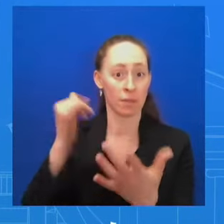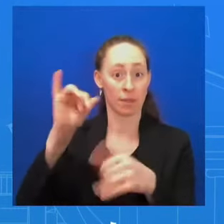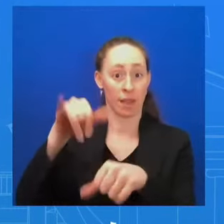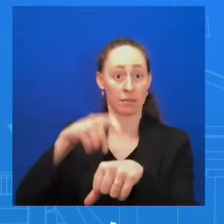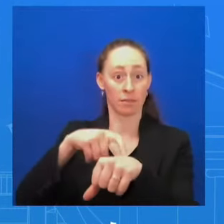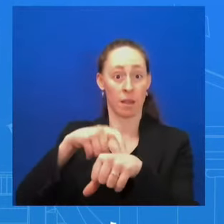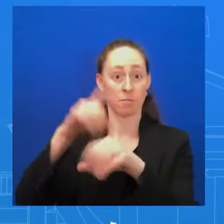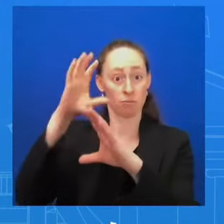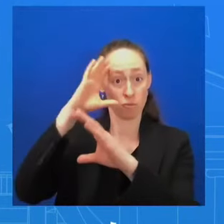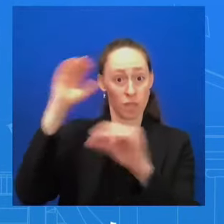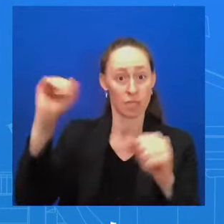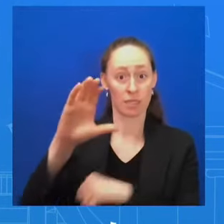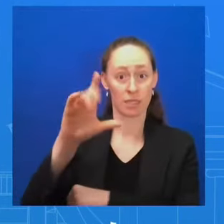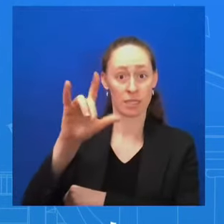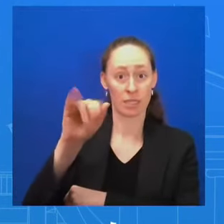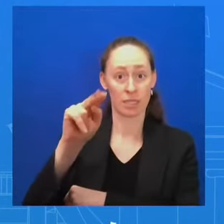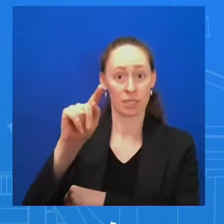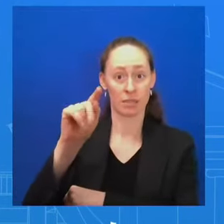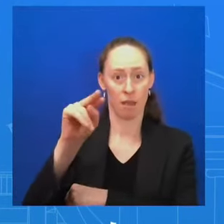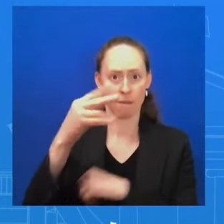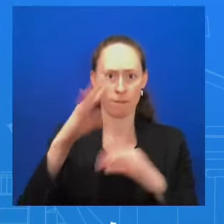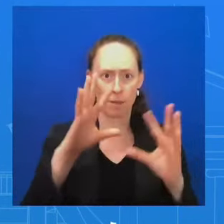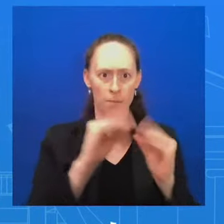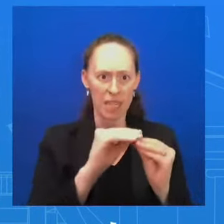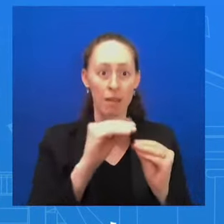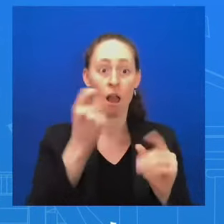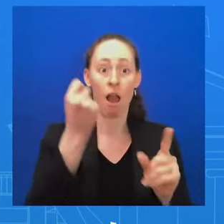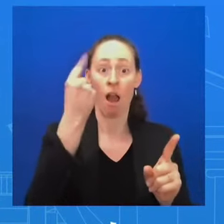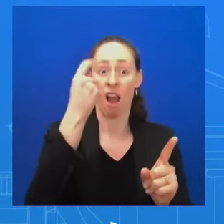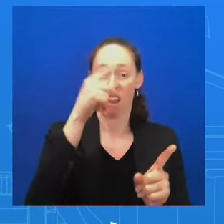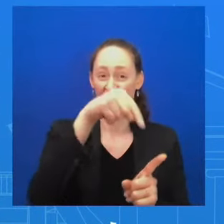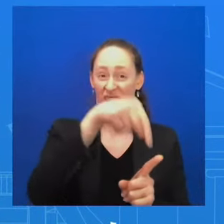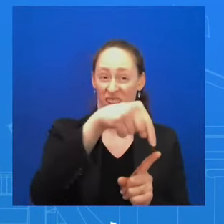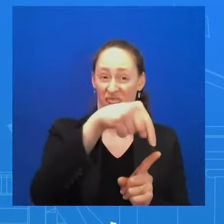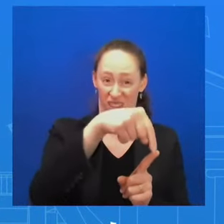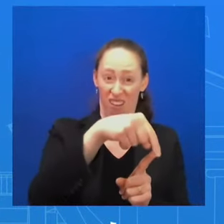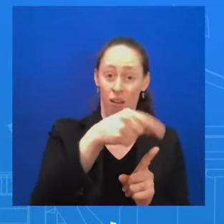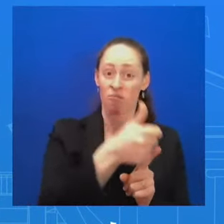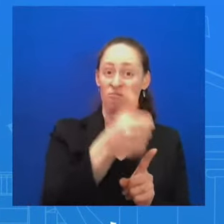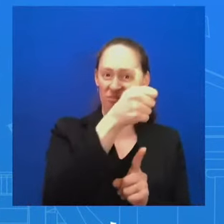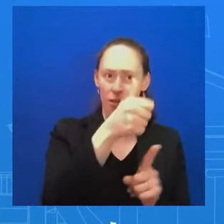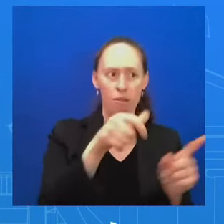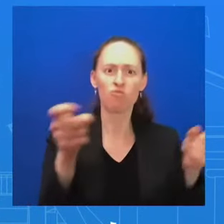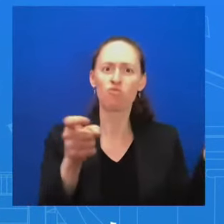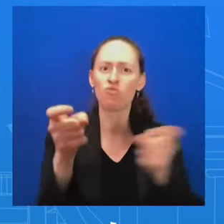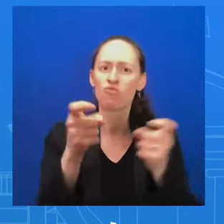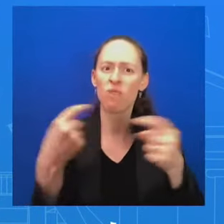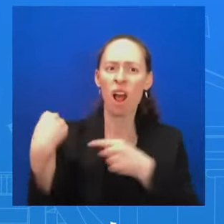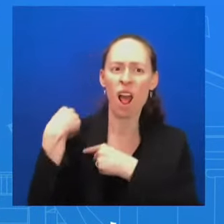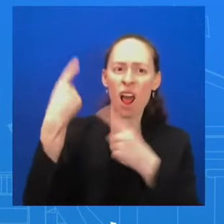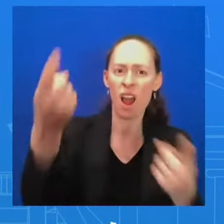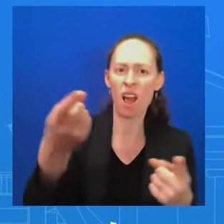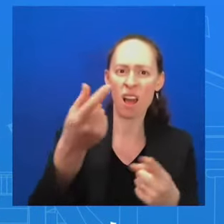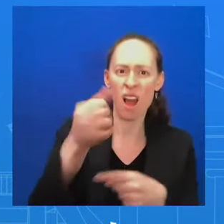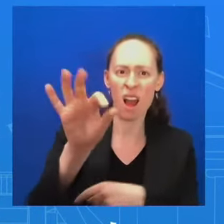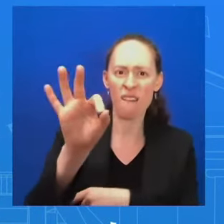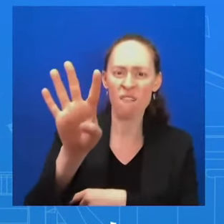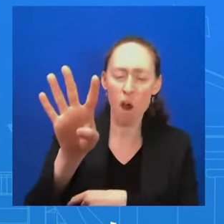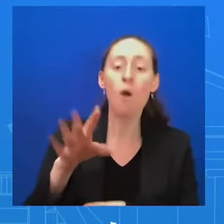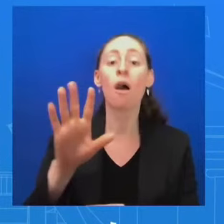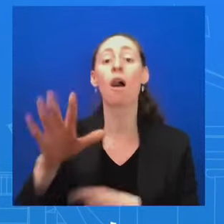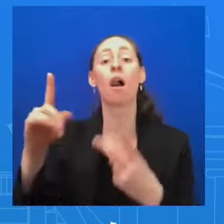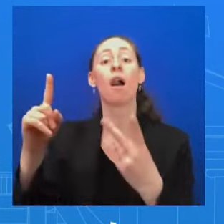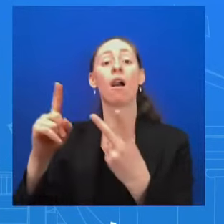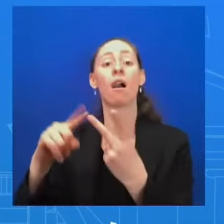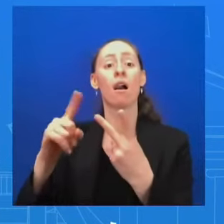and has become increasingly authoritarian? And then finally, in 1998, President Clinton pledged to the Rondon people